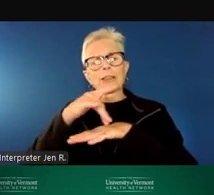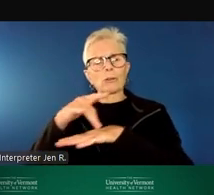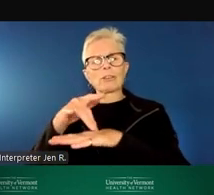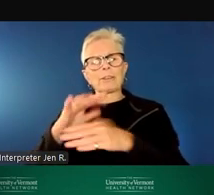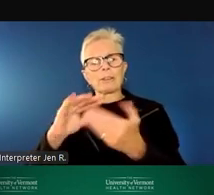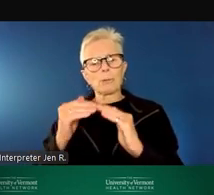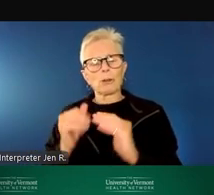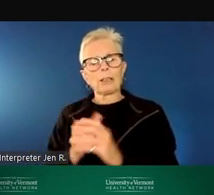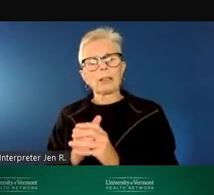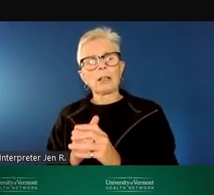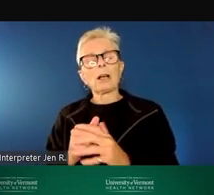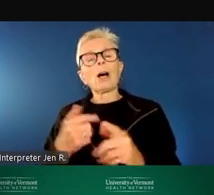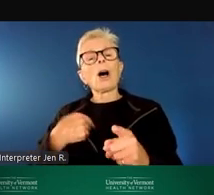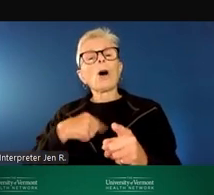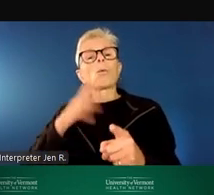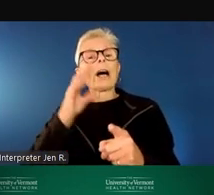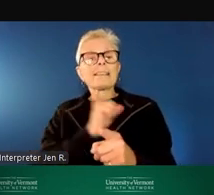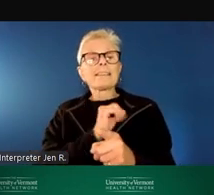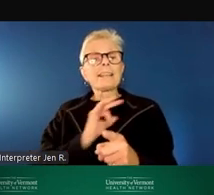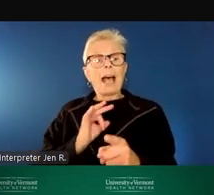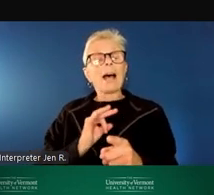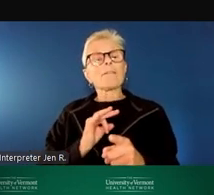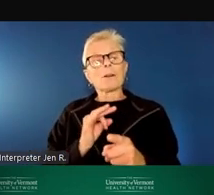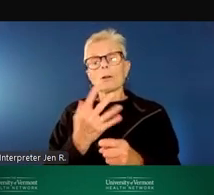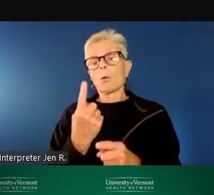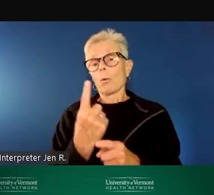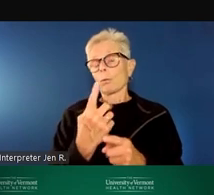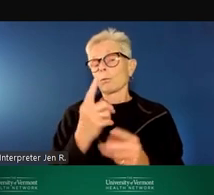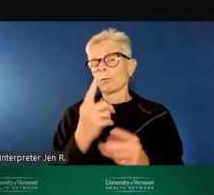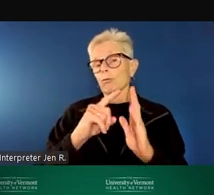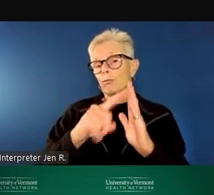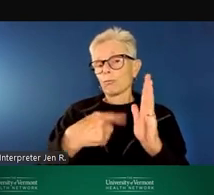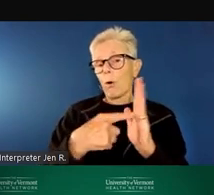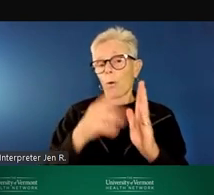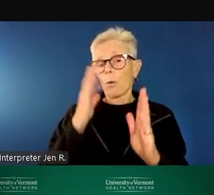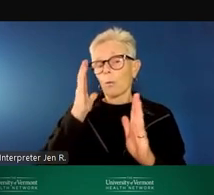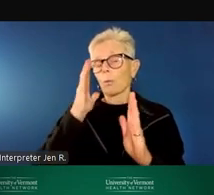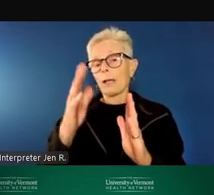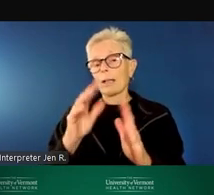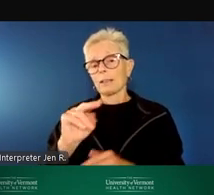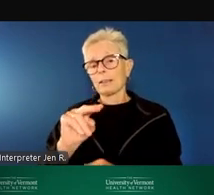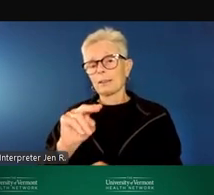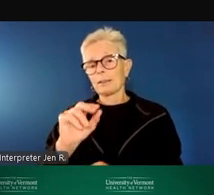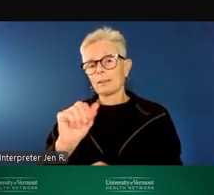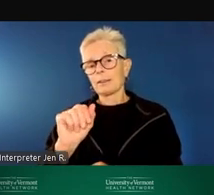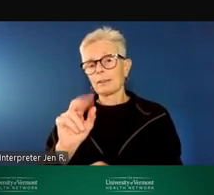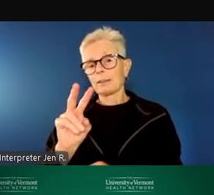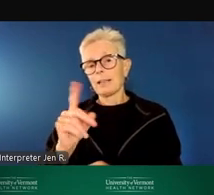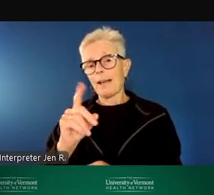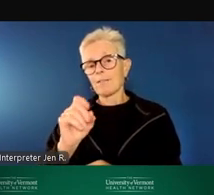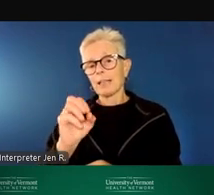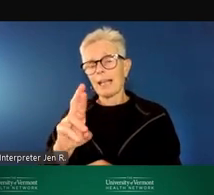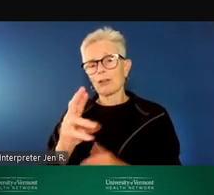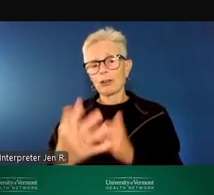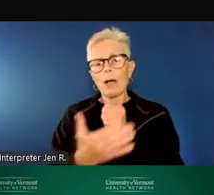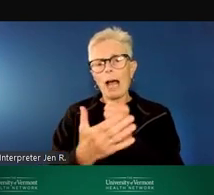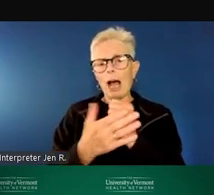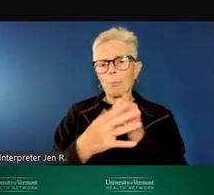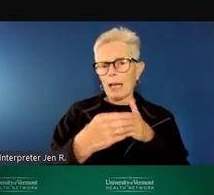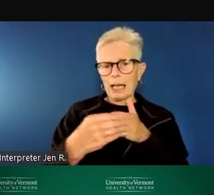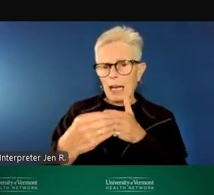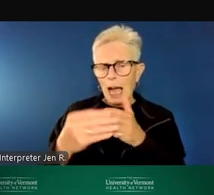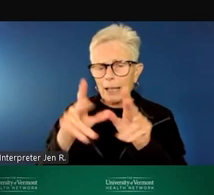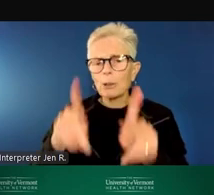navigators as part of our staff to help people find their way through the program and to help maintain a calm trauma-informed